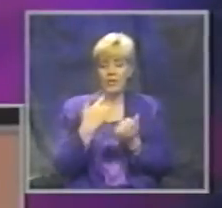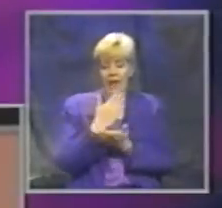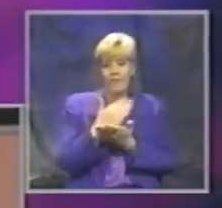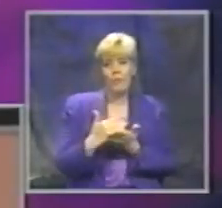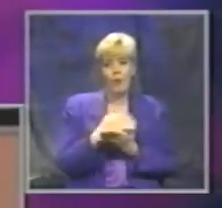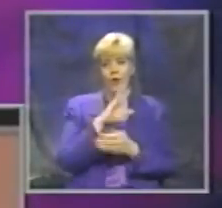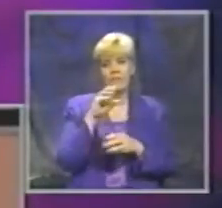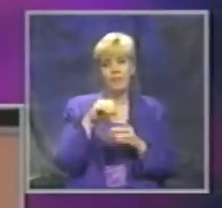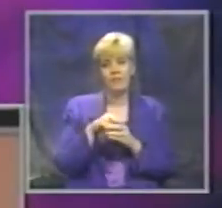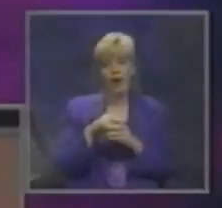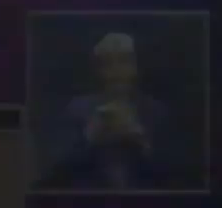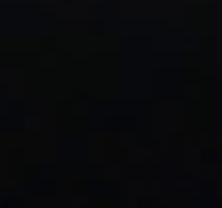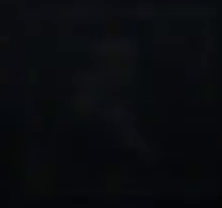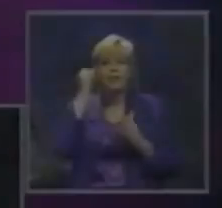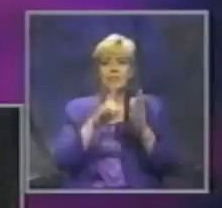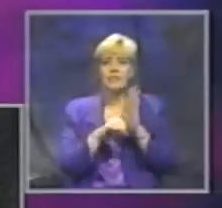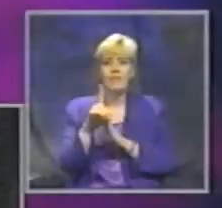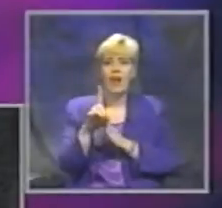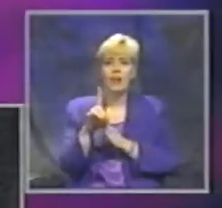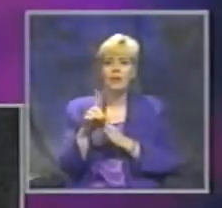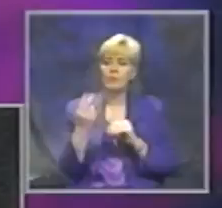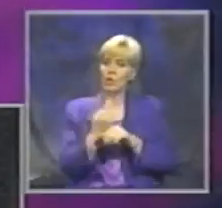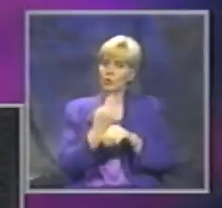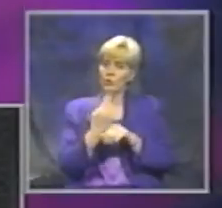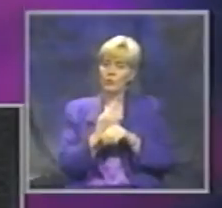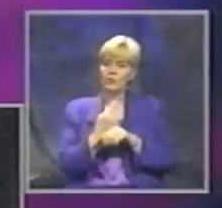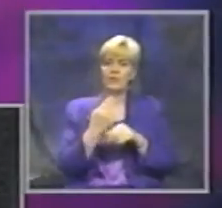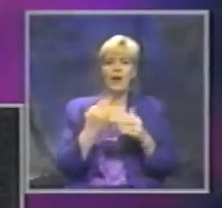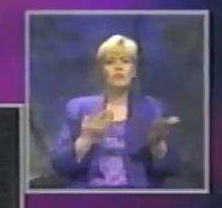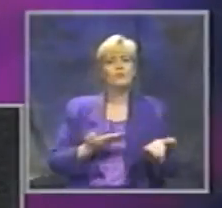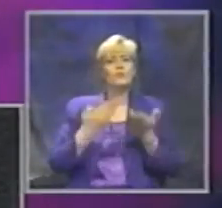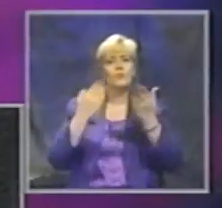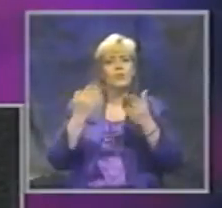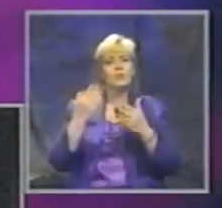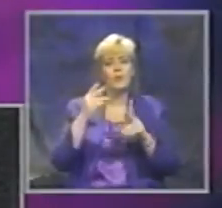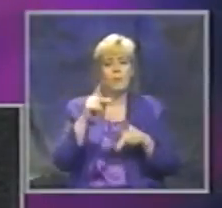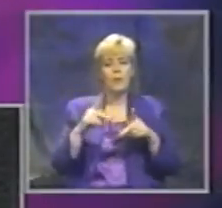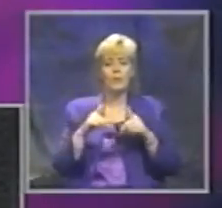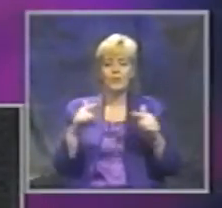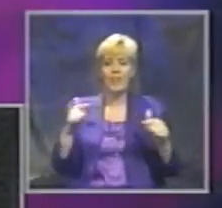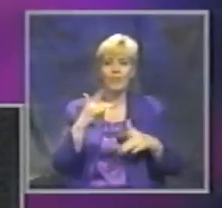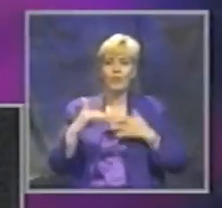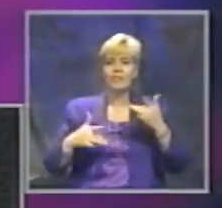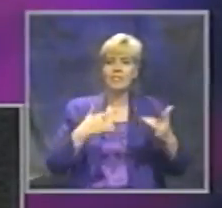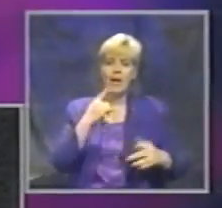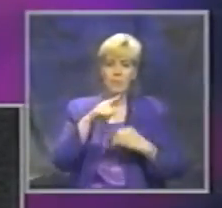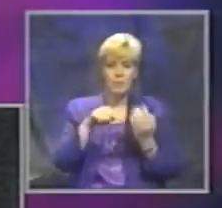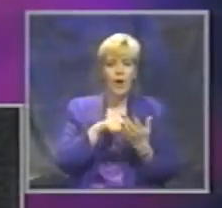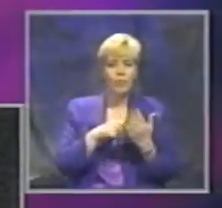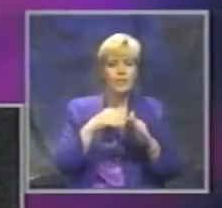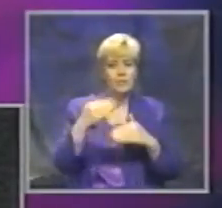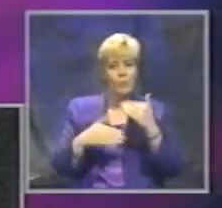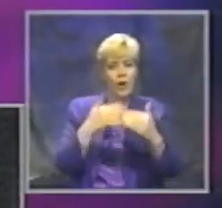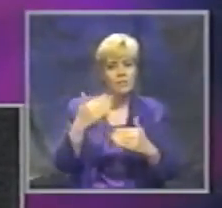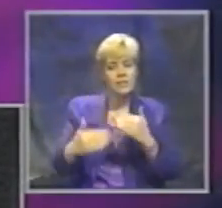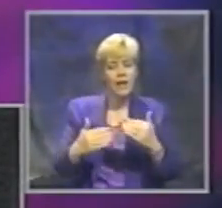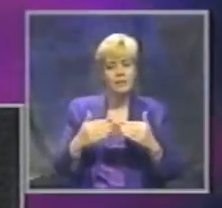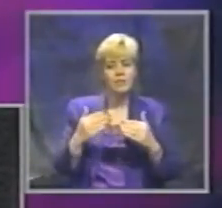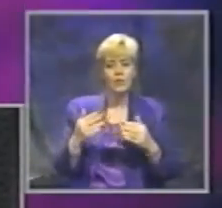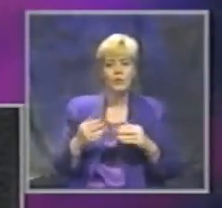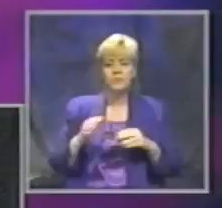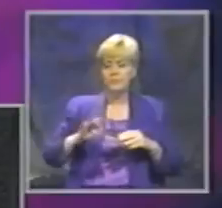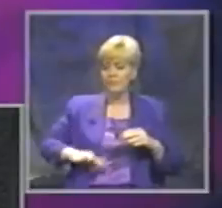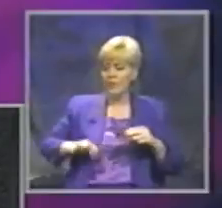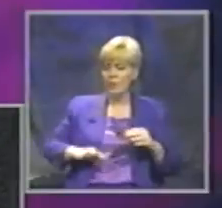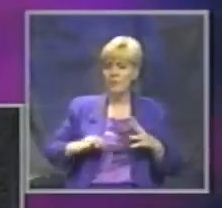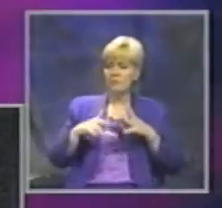of the solution. And I just want to raise people's level of excitement about this process. The gains